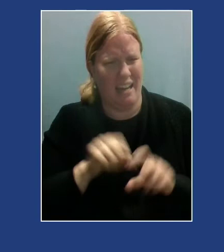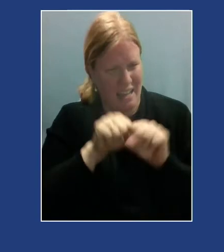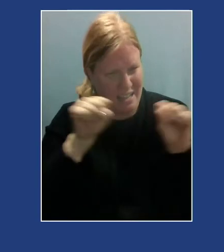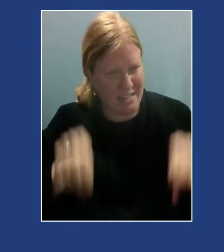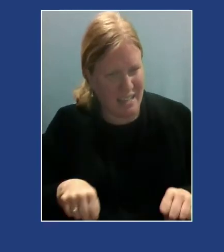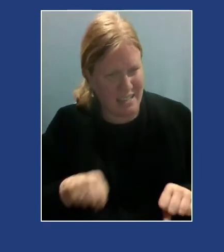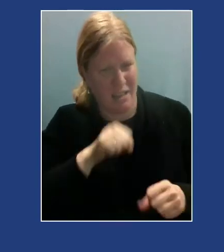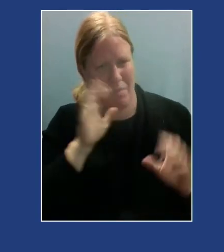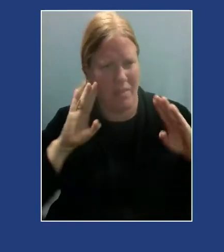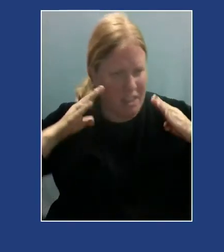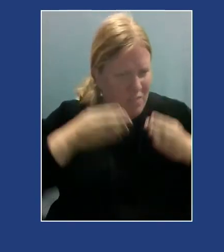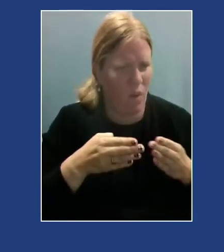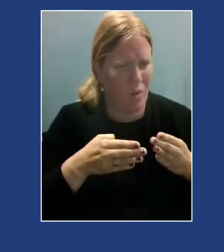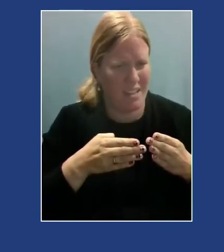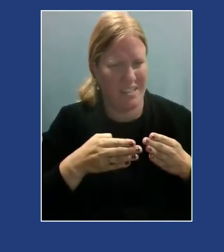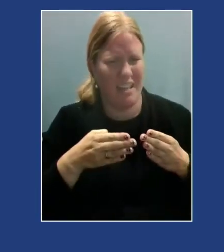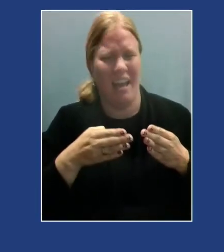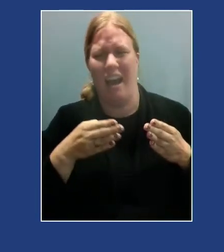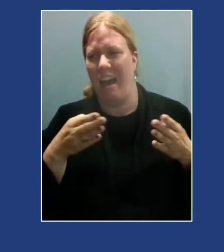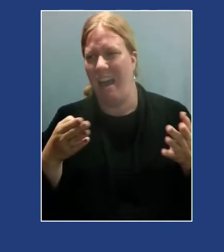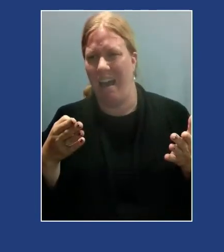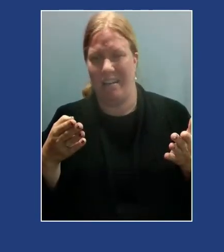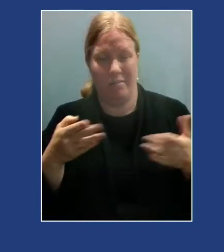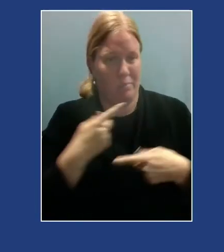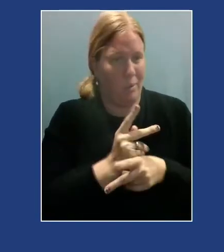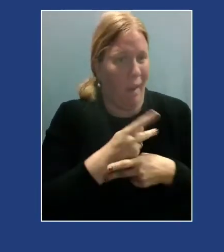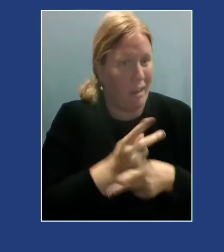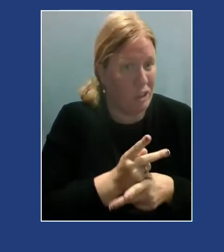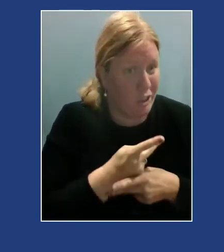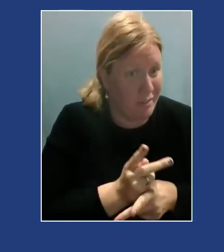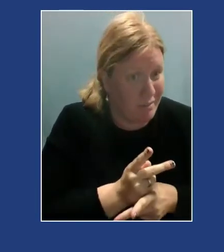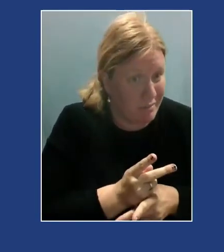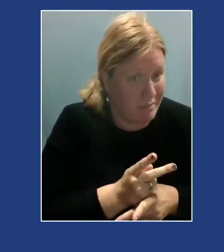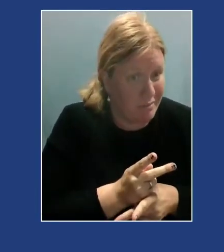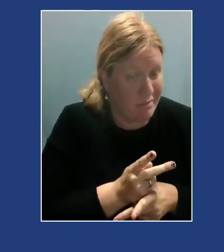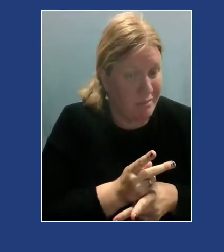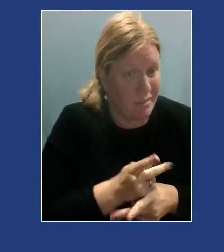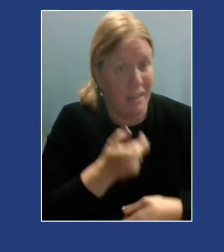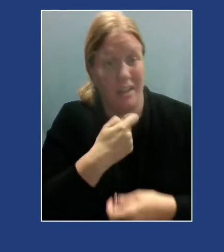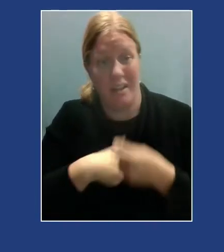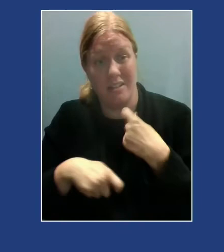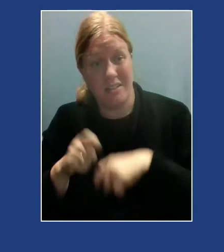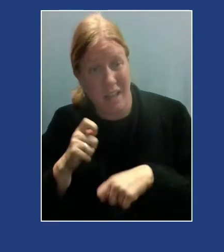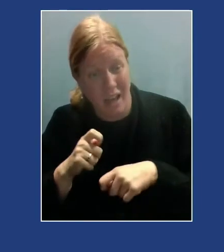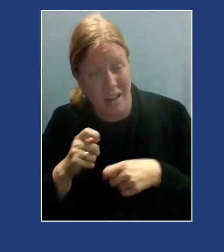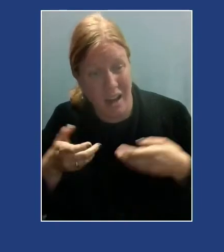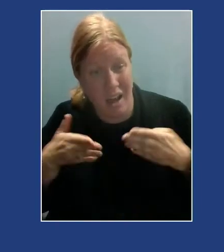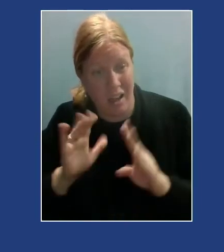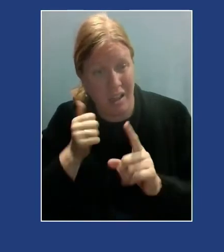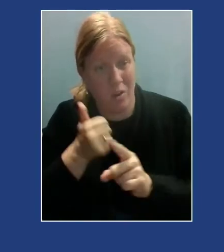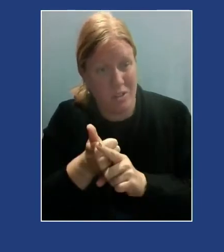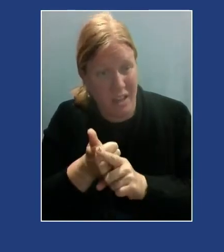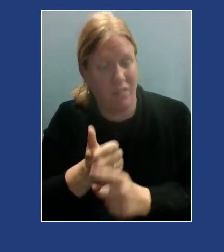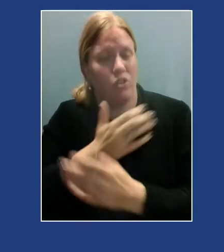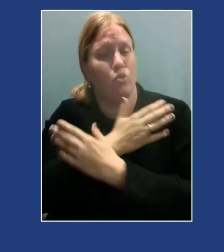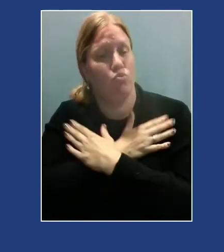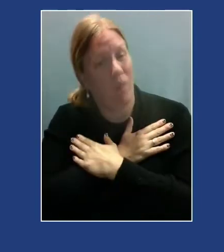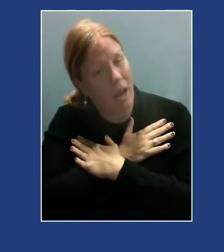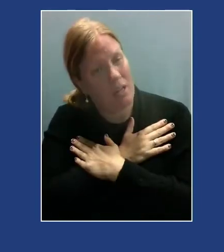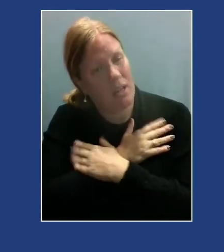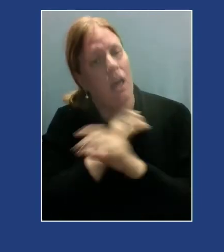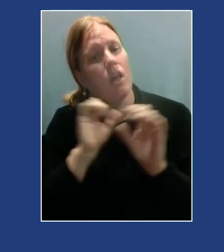centered on scarcity and production, right? And to instead allow yourself to rest so that you can